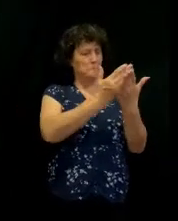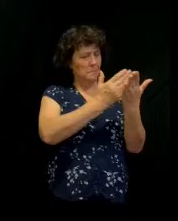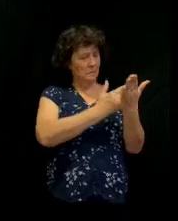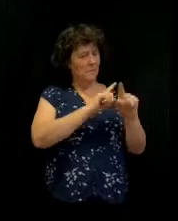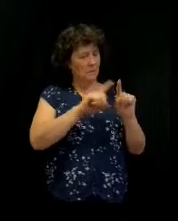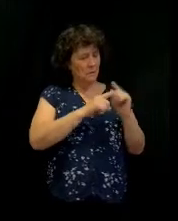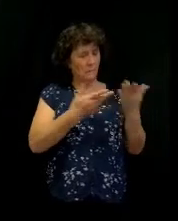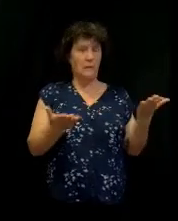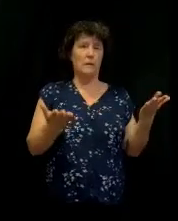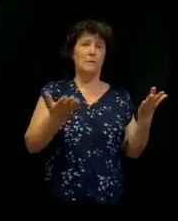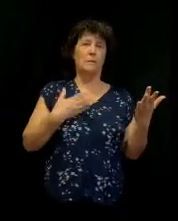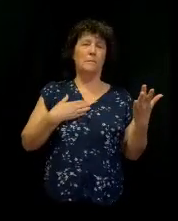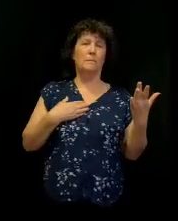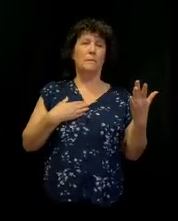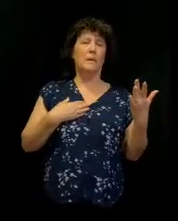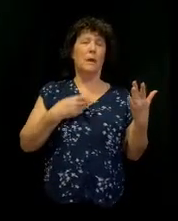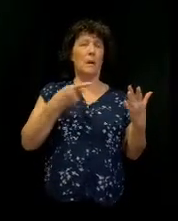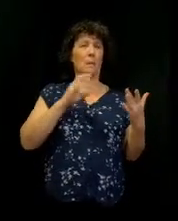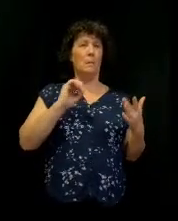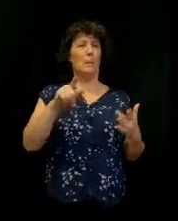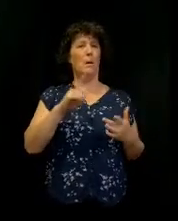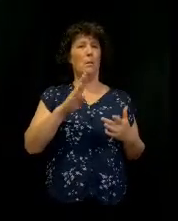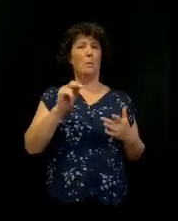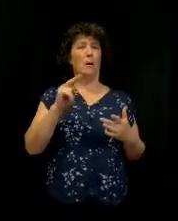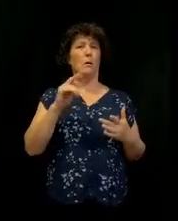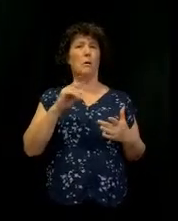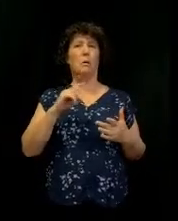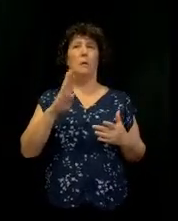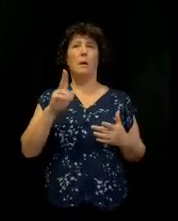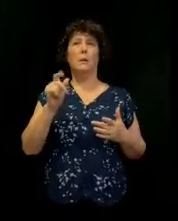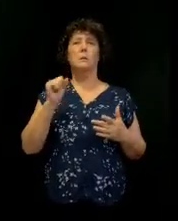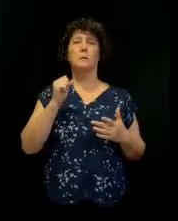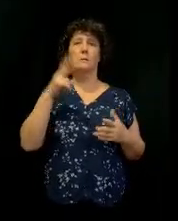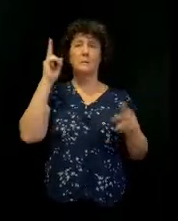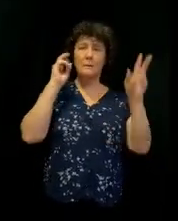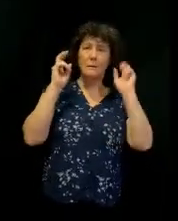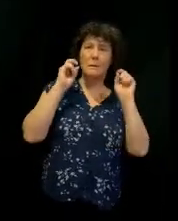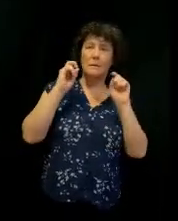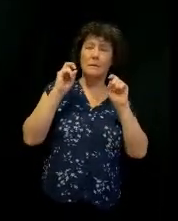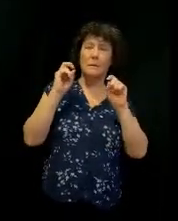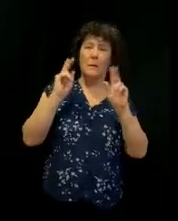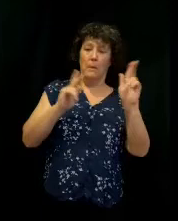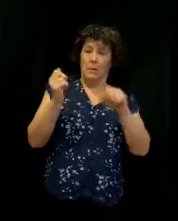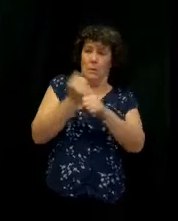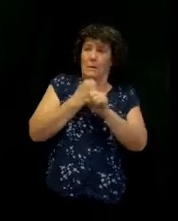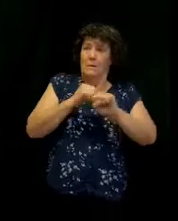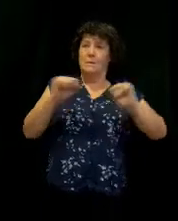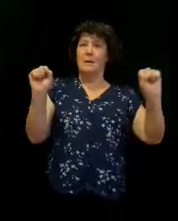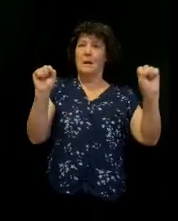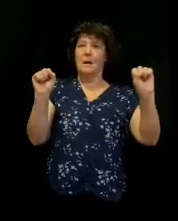they're hearing them out. Paul and Barnabas are telling them about the miracles, signs, wonders, people getting saved, people getting born again.